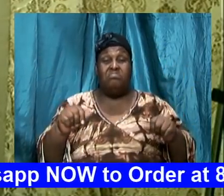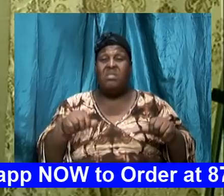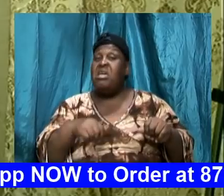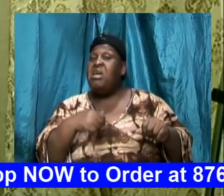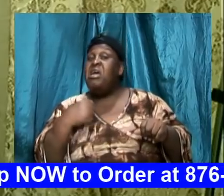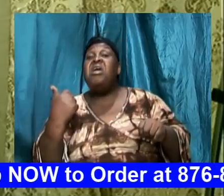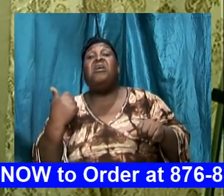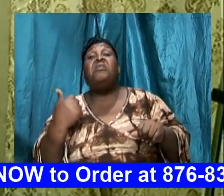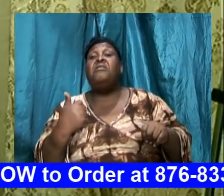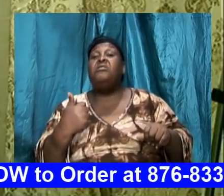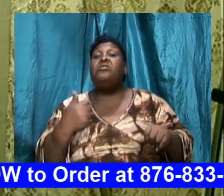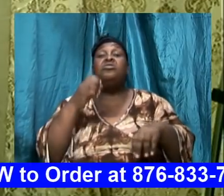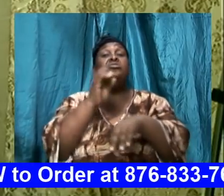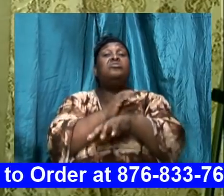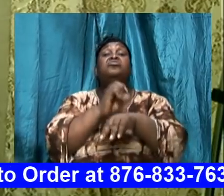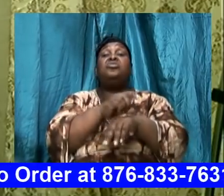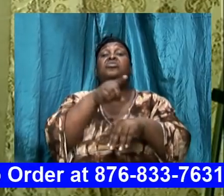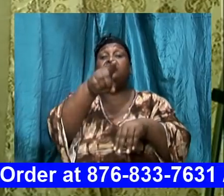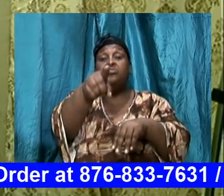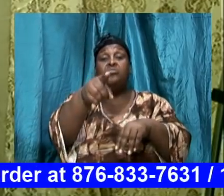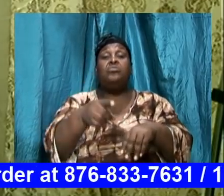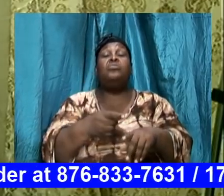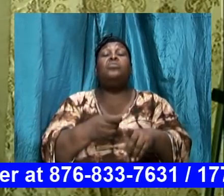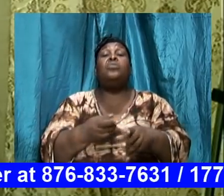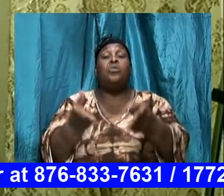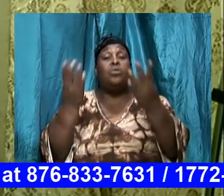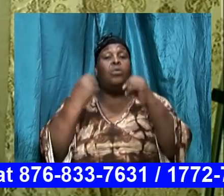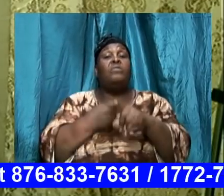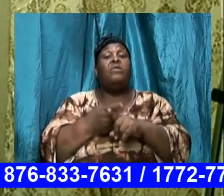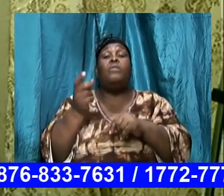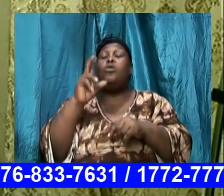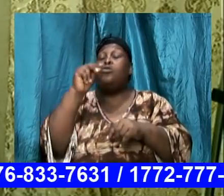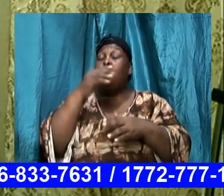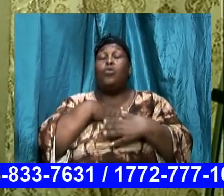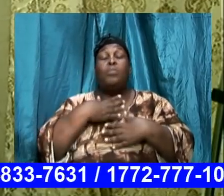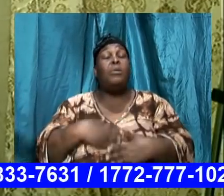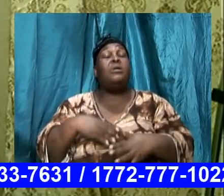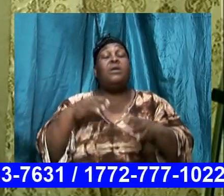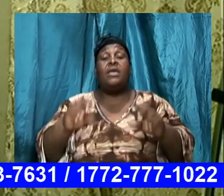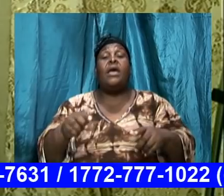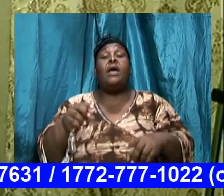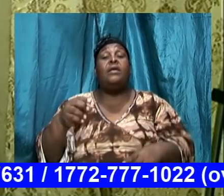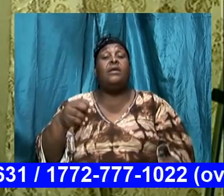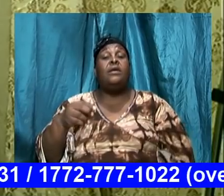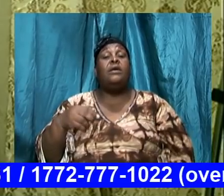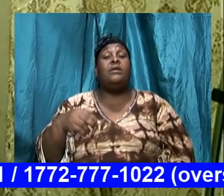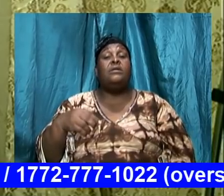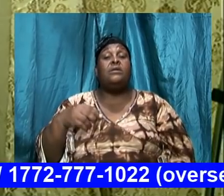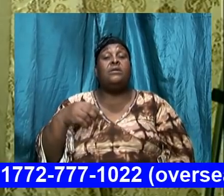you're from because nobody can deny nobody can